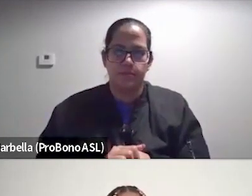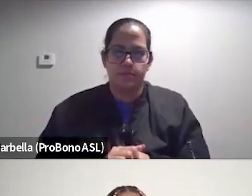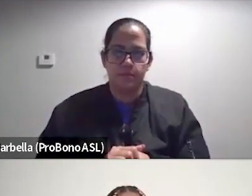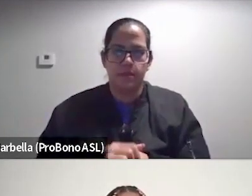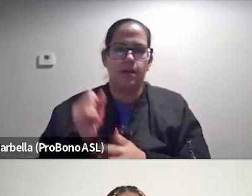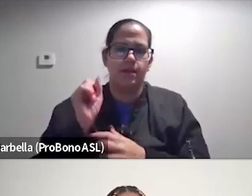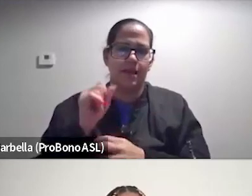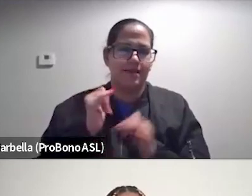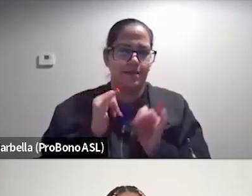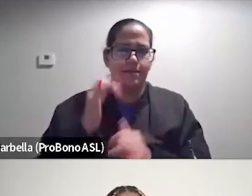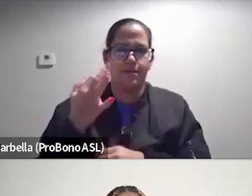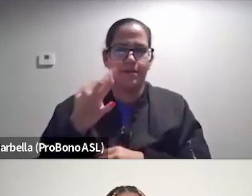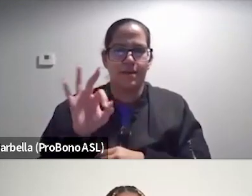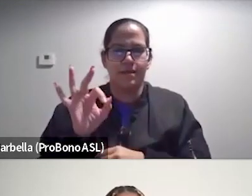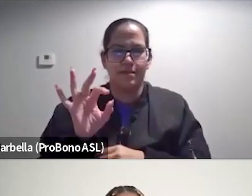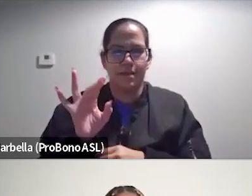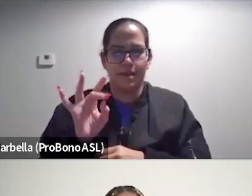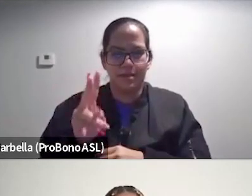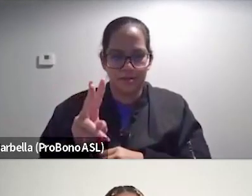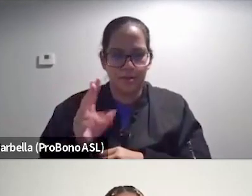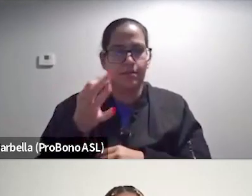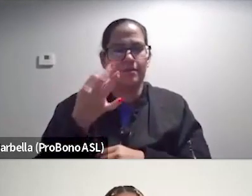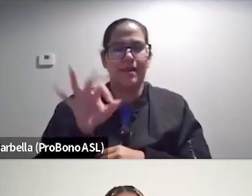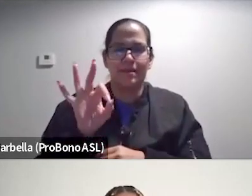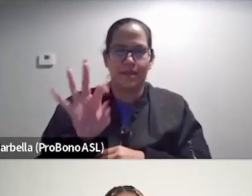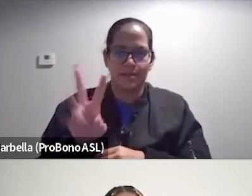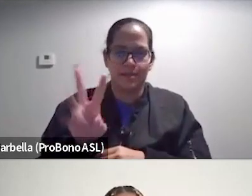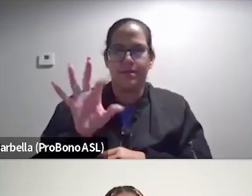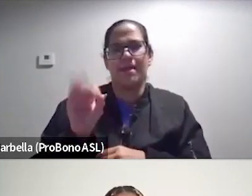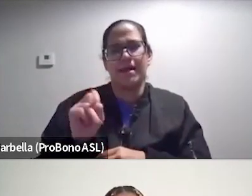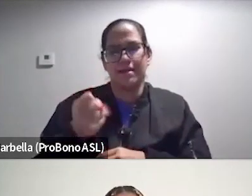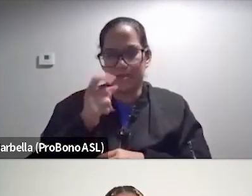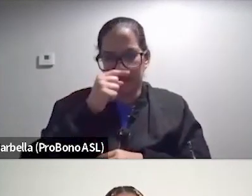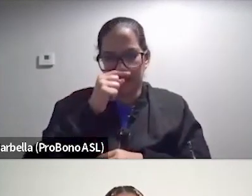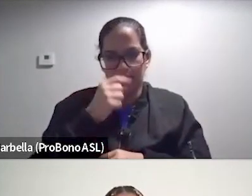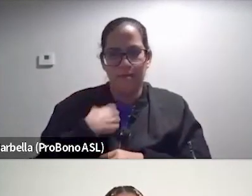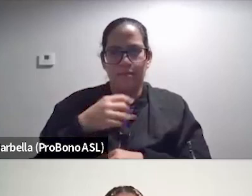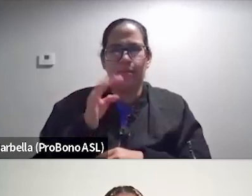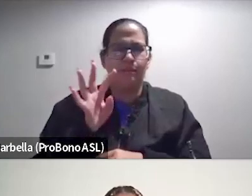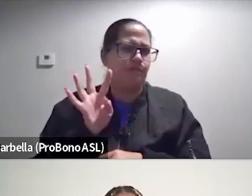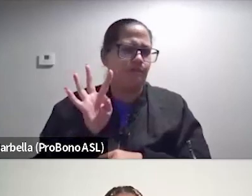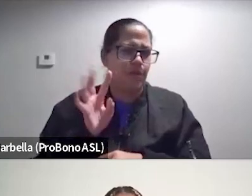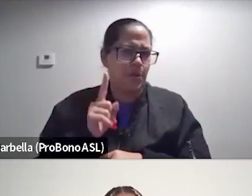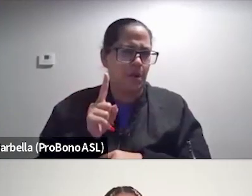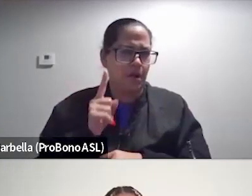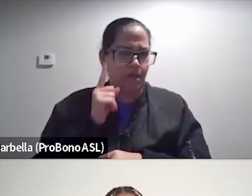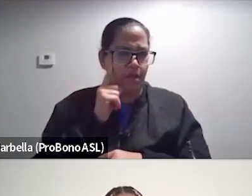Yeah. Same. 1982. You know, nineties kid, um, and 41, I think.